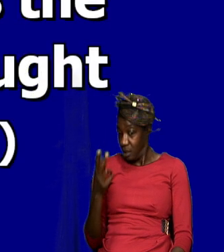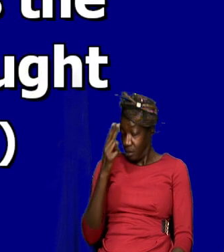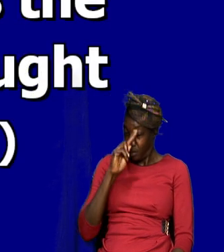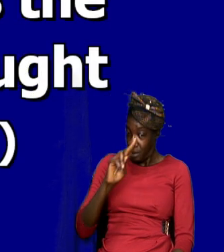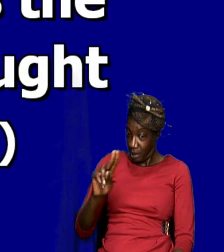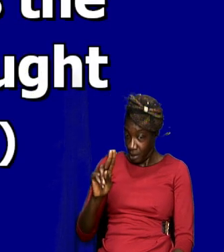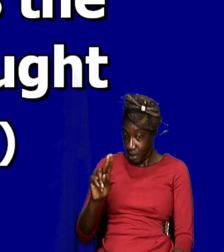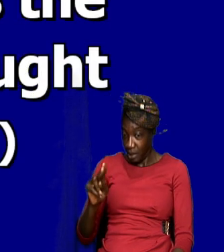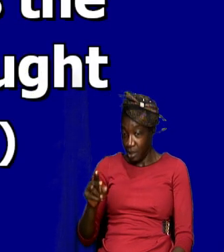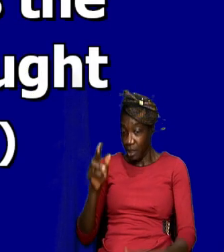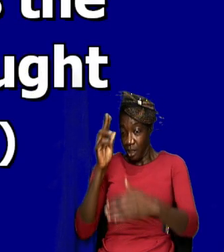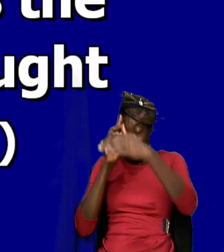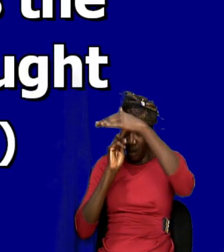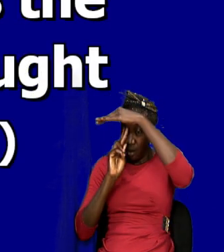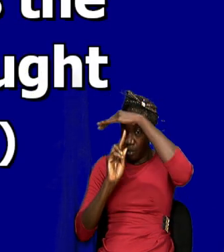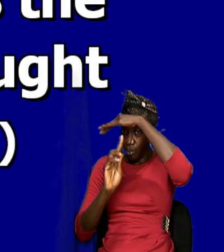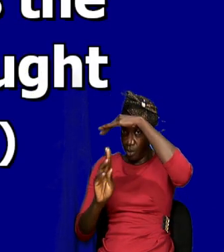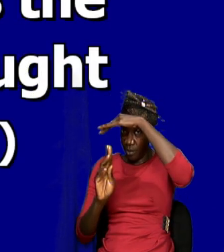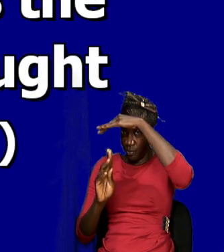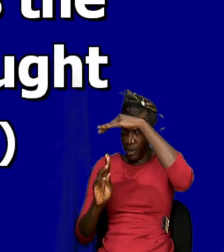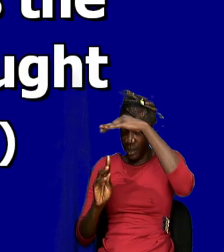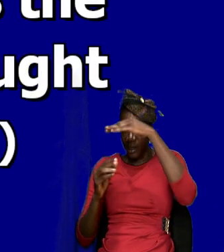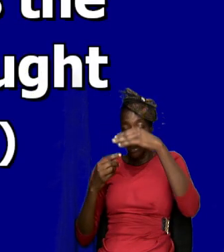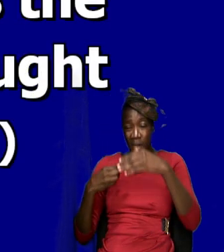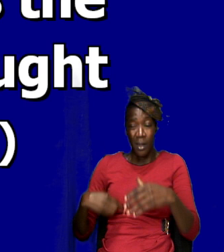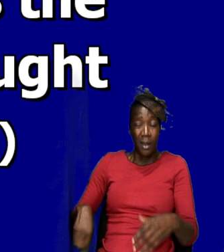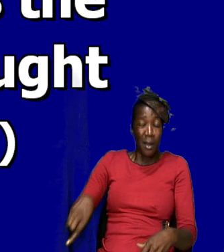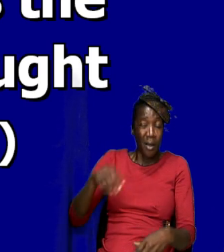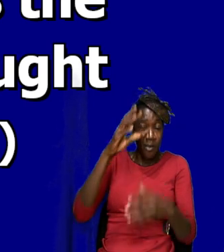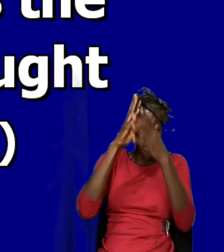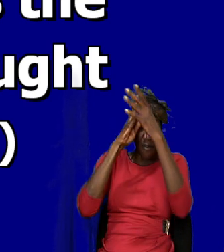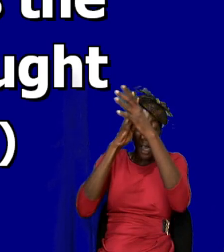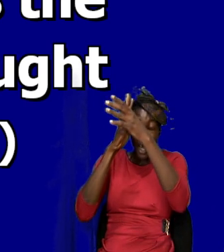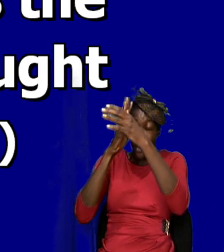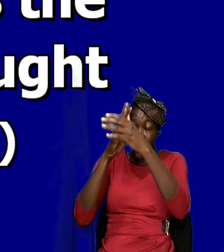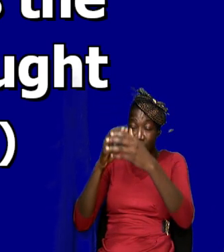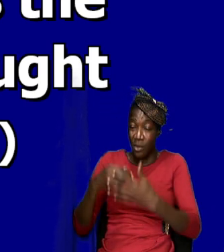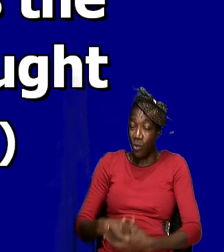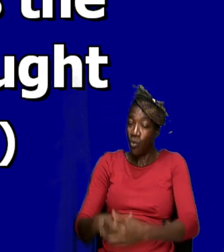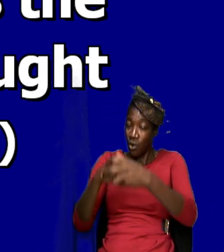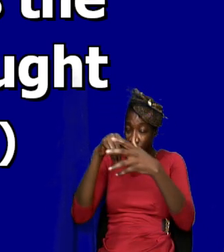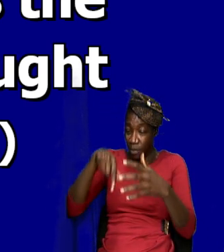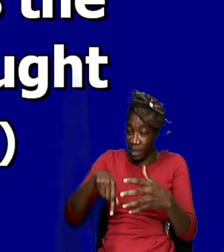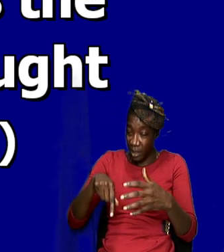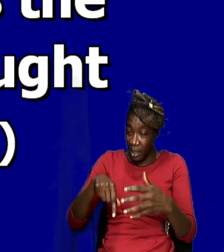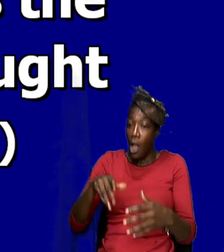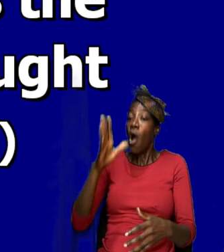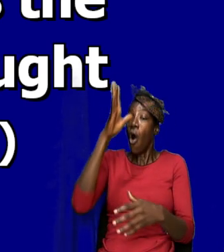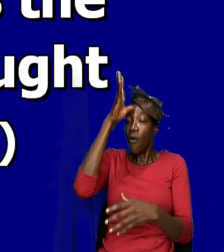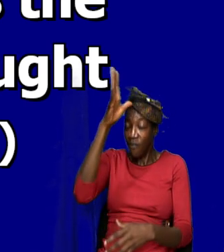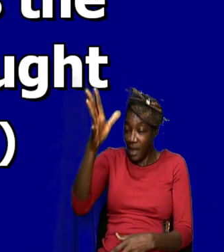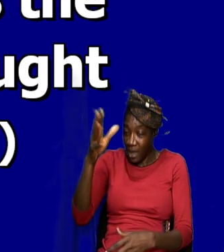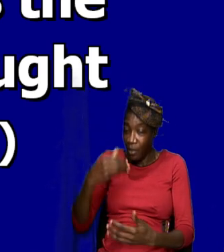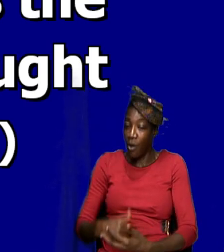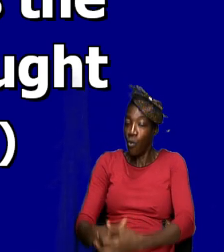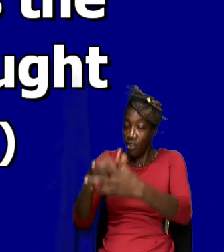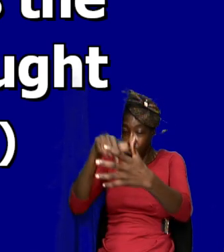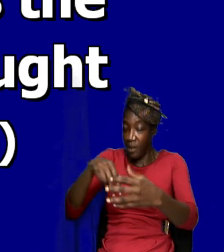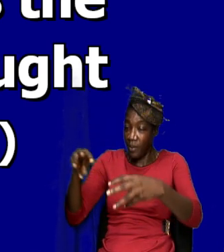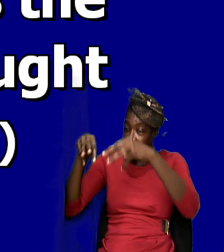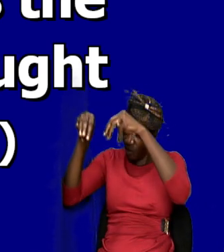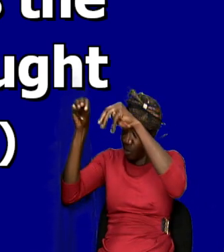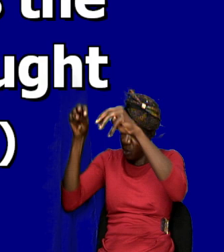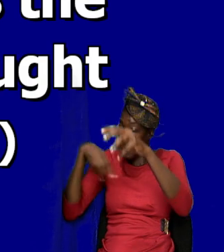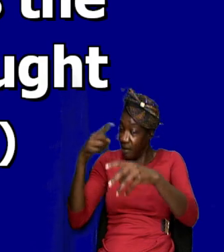our fathers worship in this mountain and he say that in Jerusalem is the